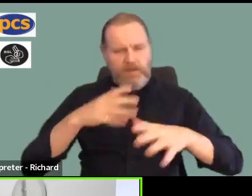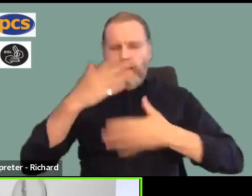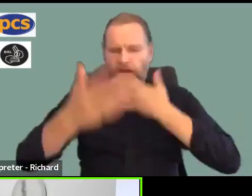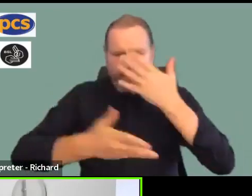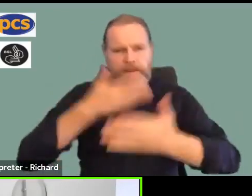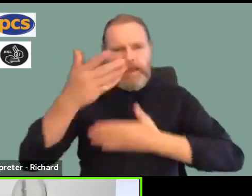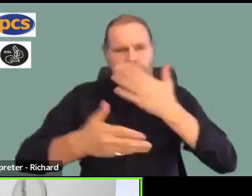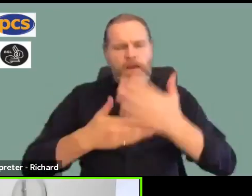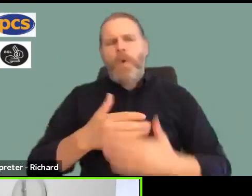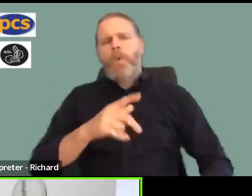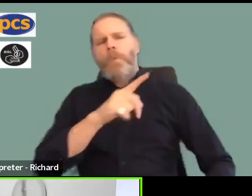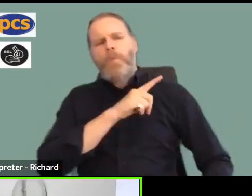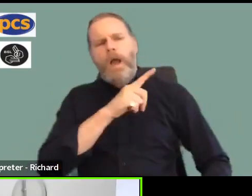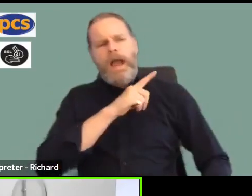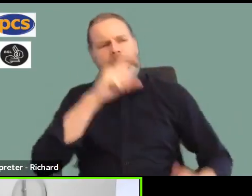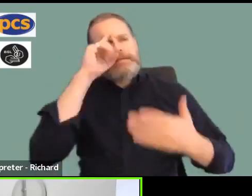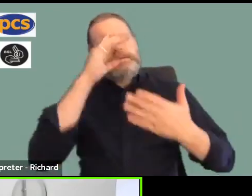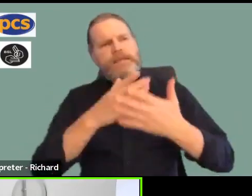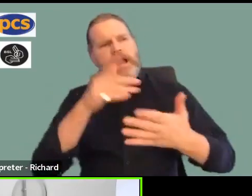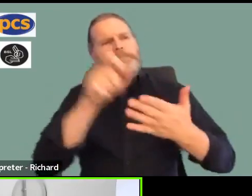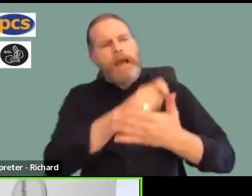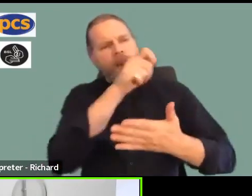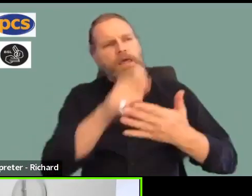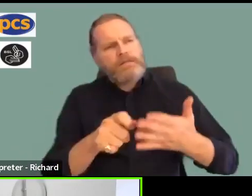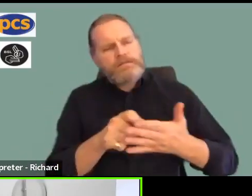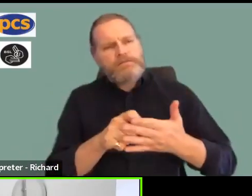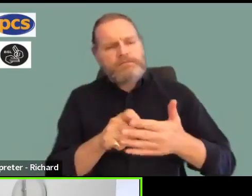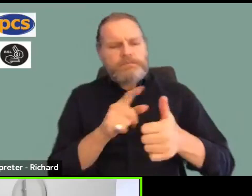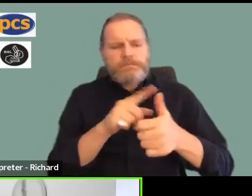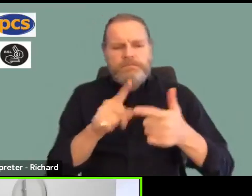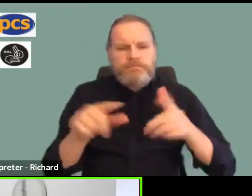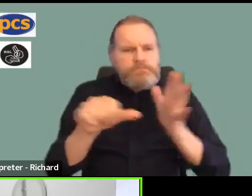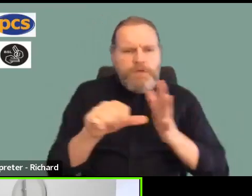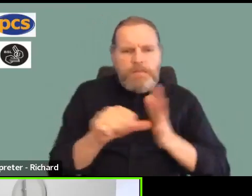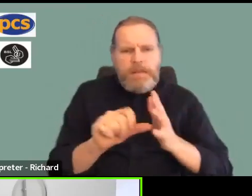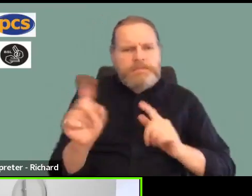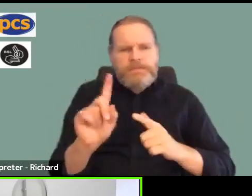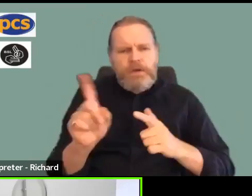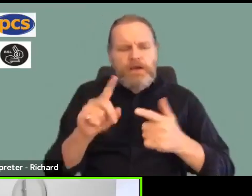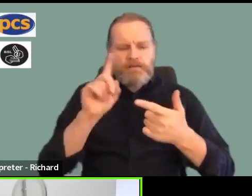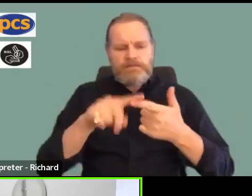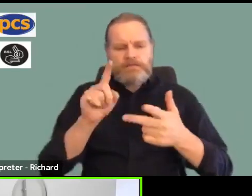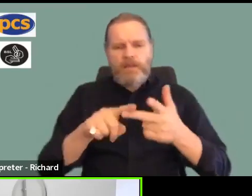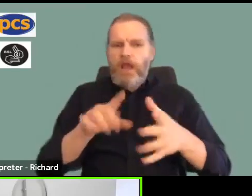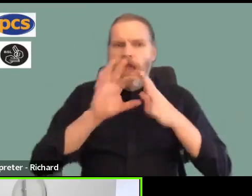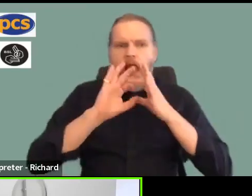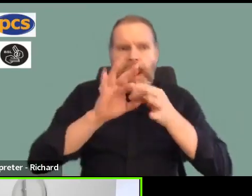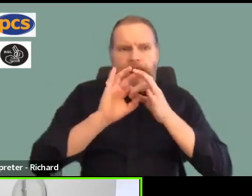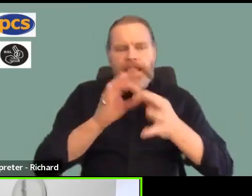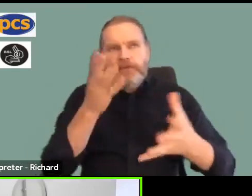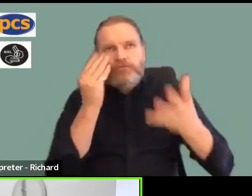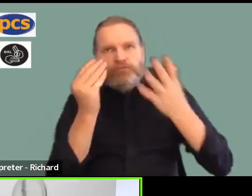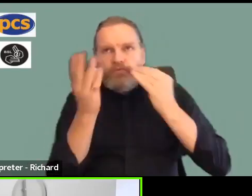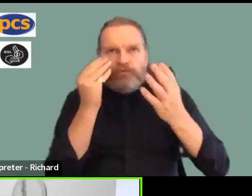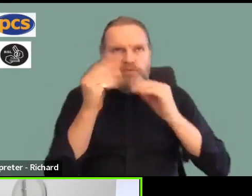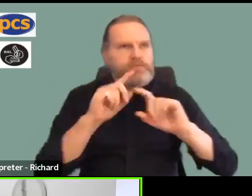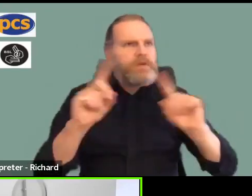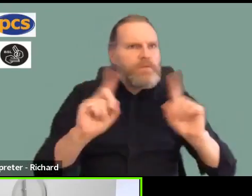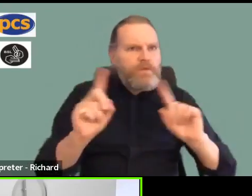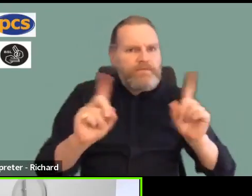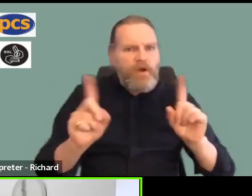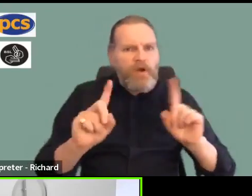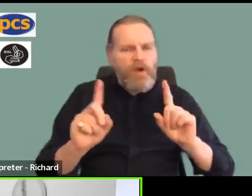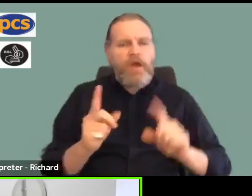about, what the issues are, why it's so important that everybody is engaged in all of this. And in a minute, I'm going to hand over to our General